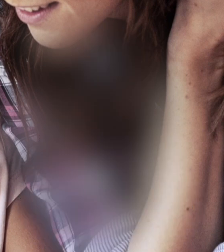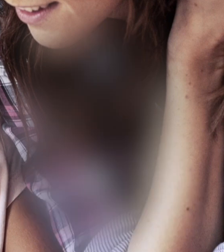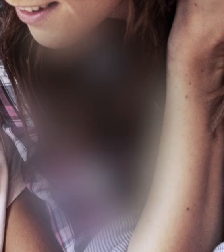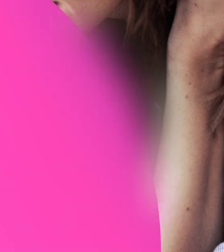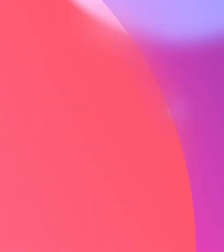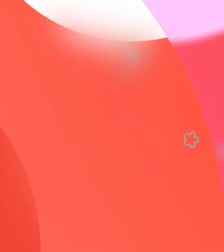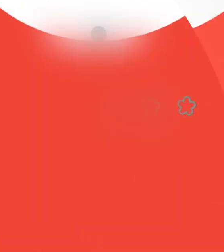How How Thank you.